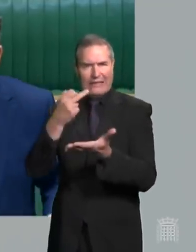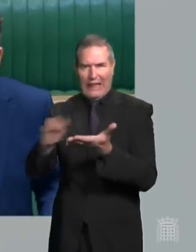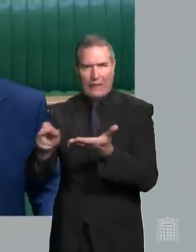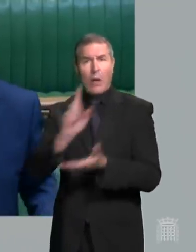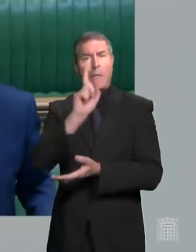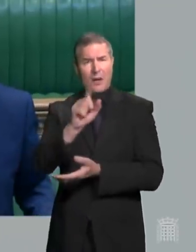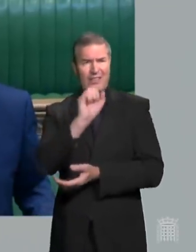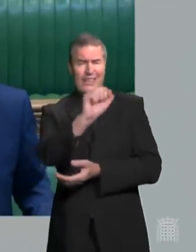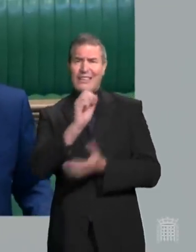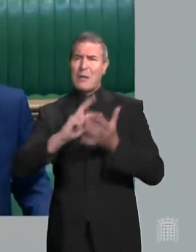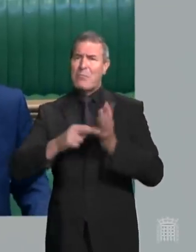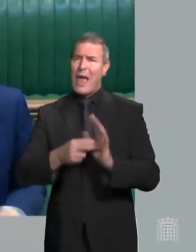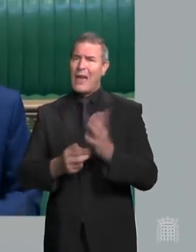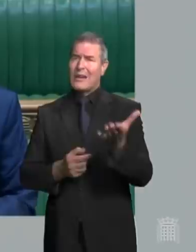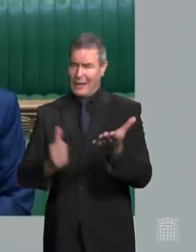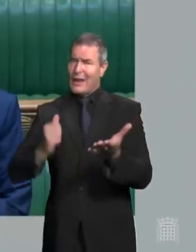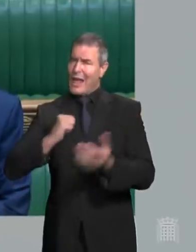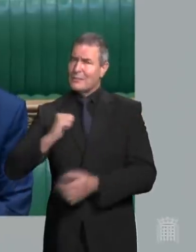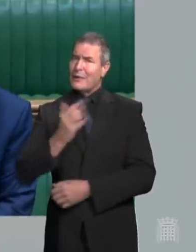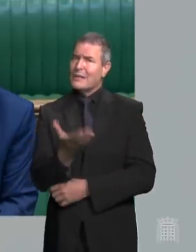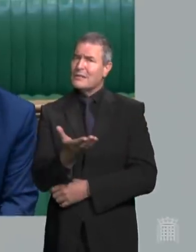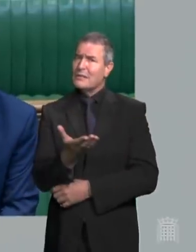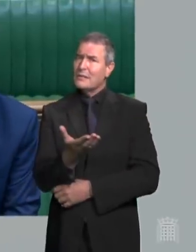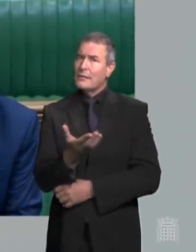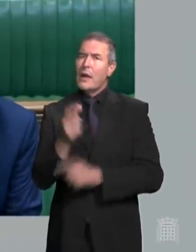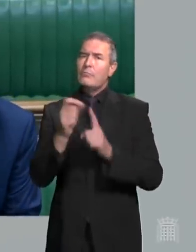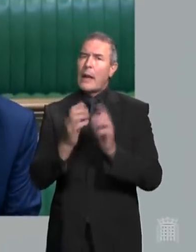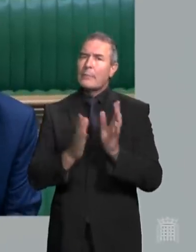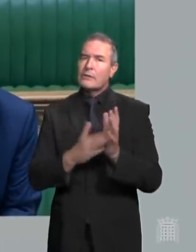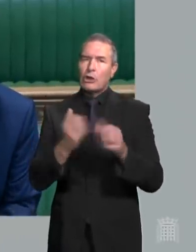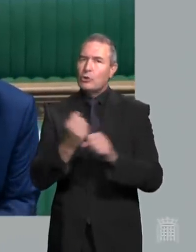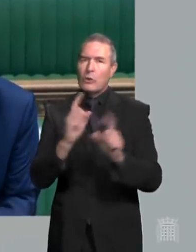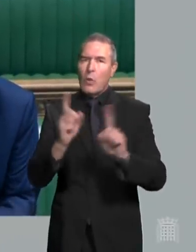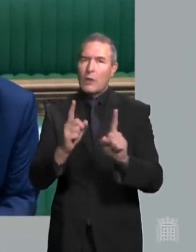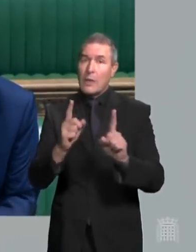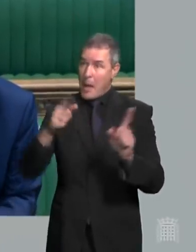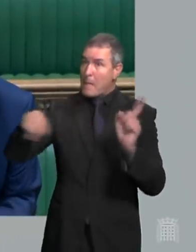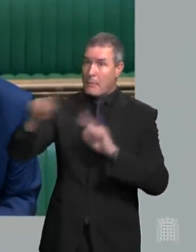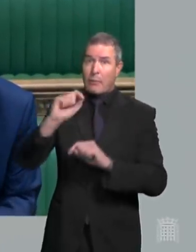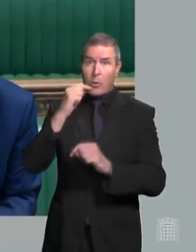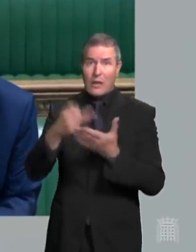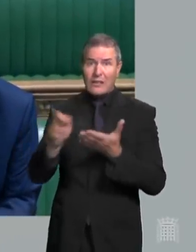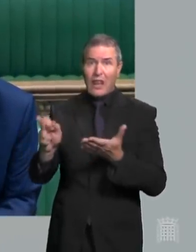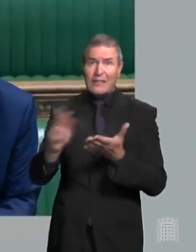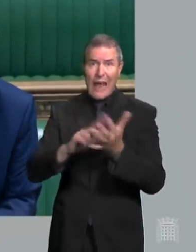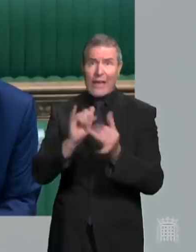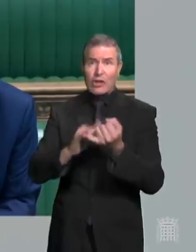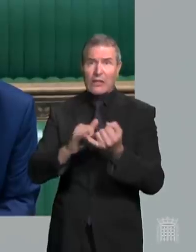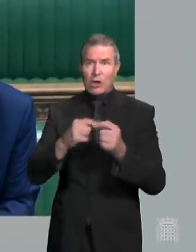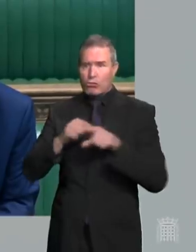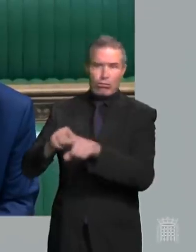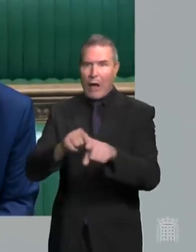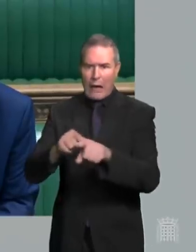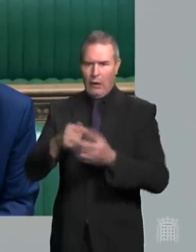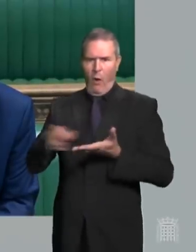under his plan, it's entirely predictable. What is the Prime Minister going to do to stop people deleting the NHS track because they can see precisely